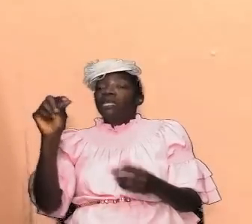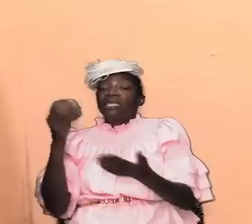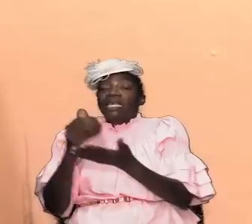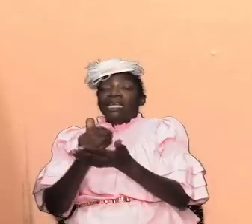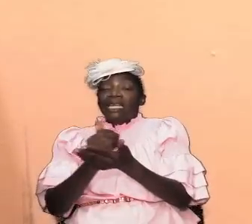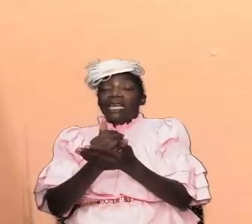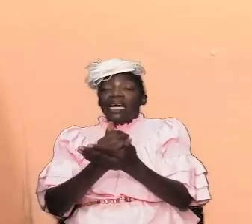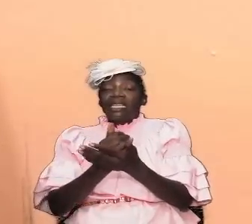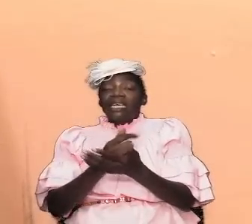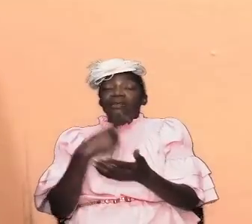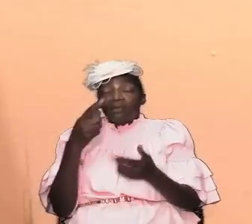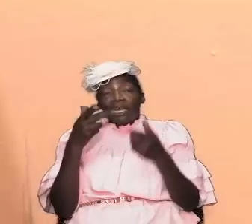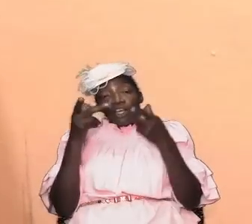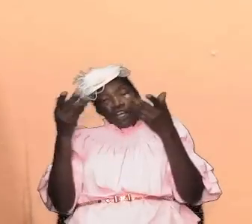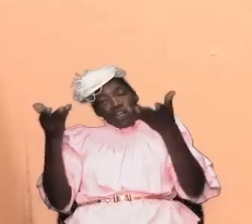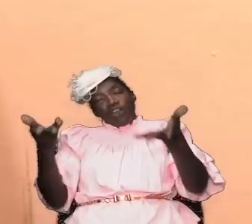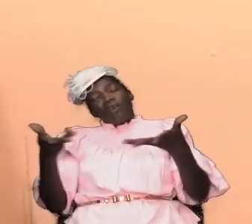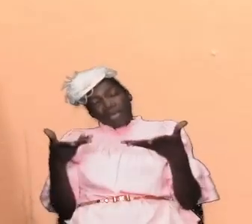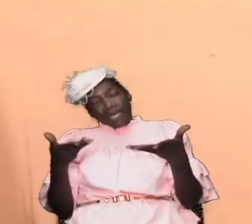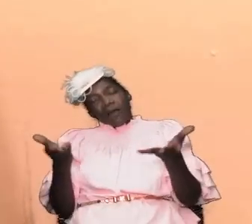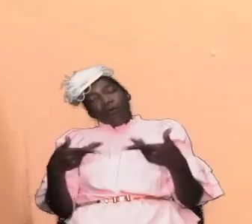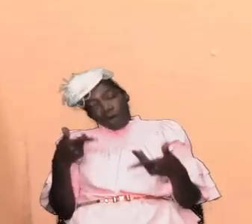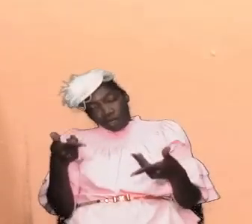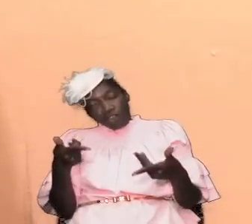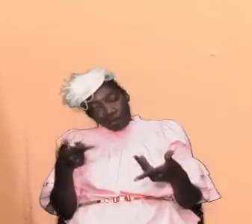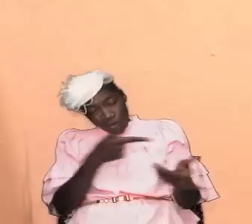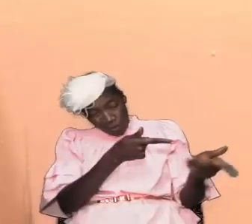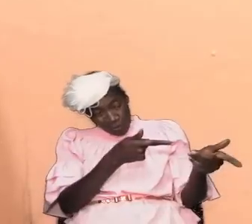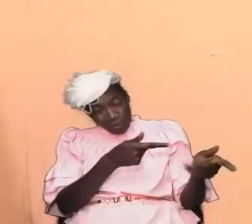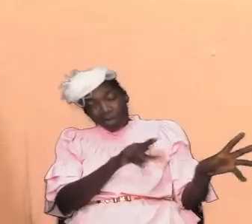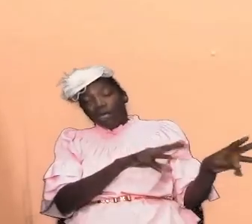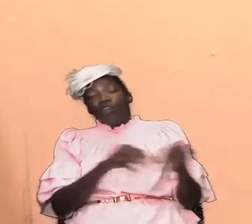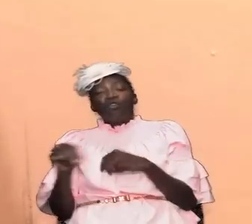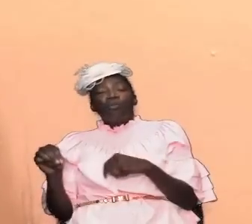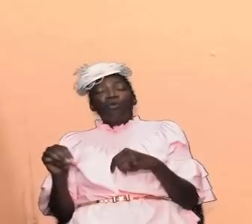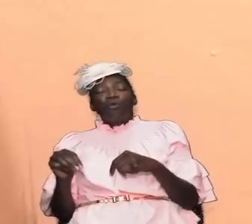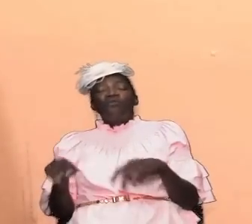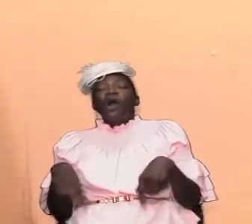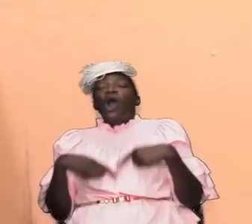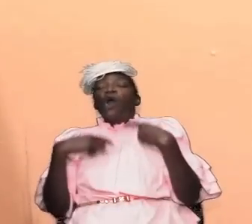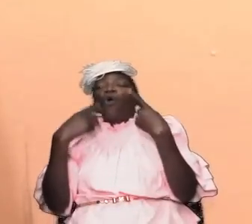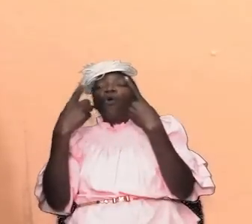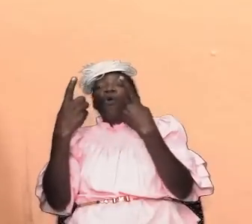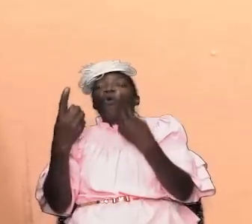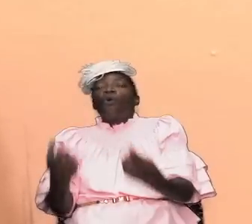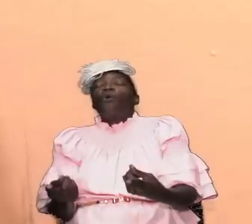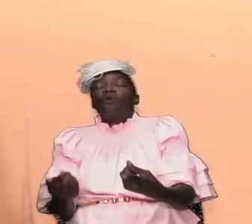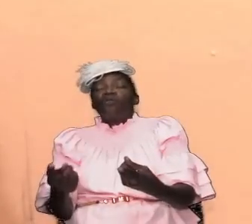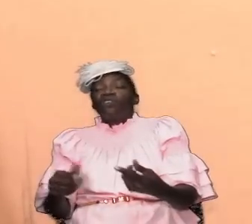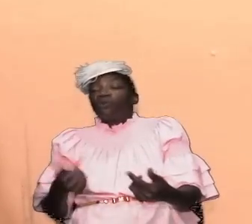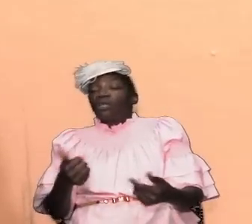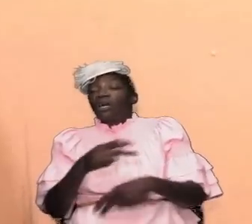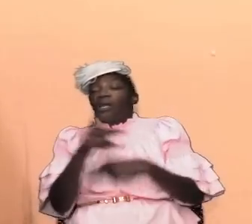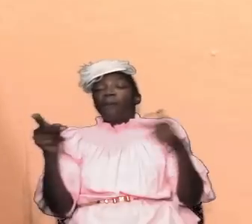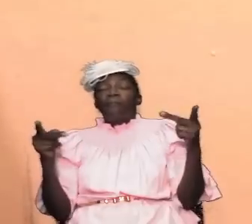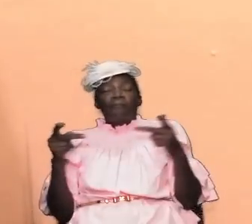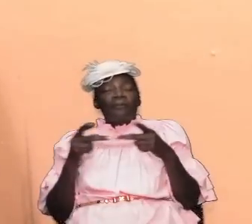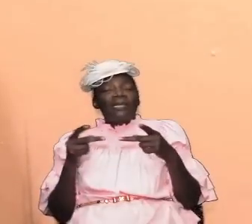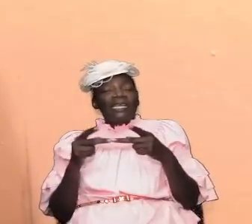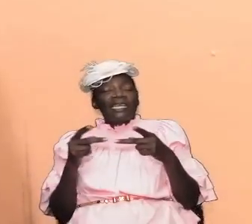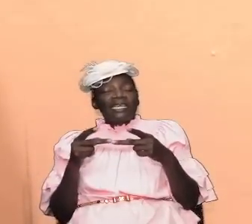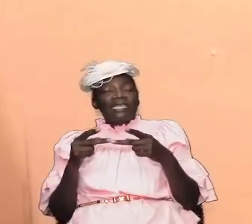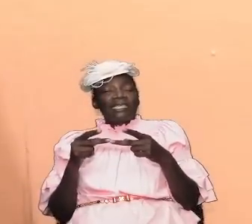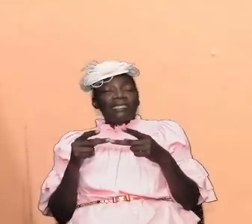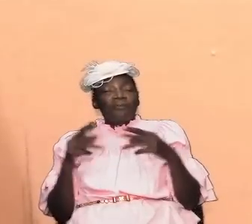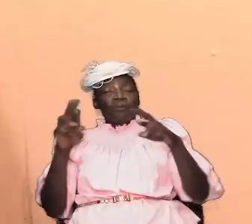he said look here now i want you to move and for for you to go over to a particular place the upper